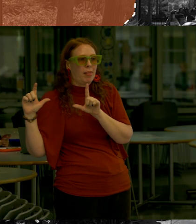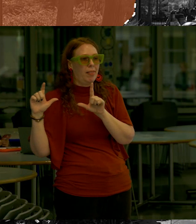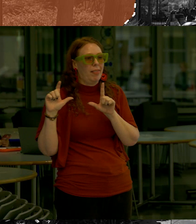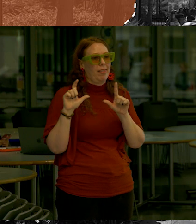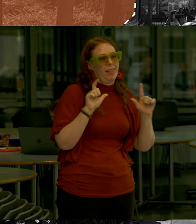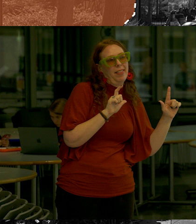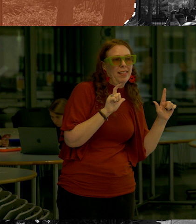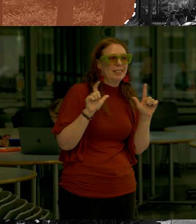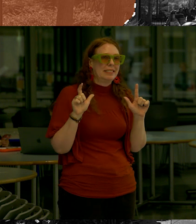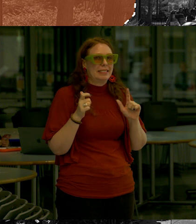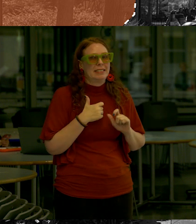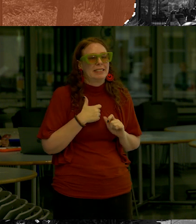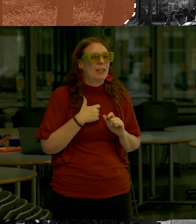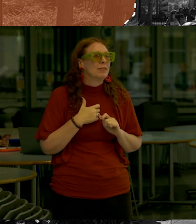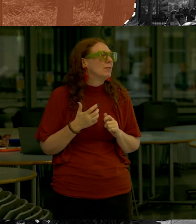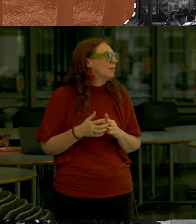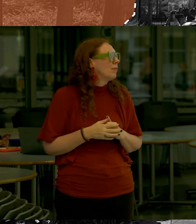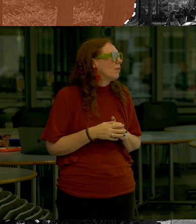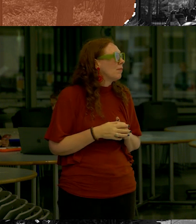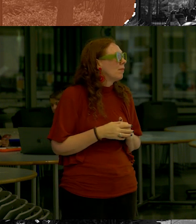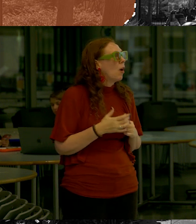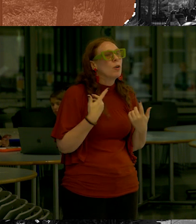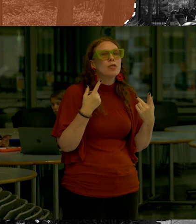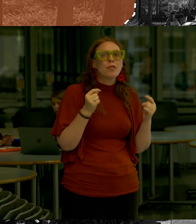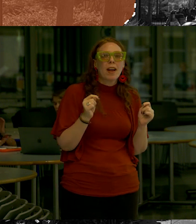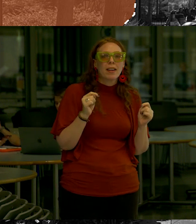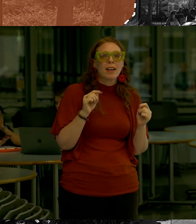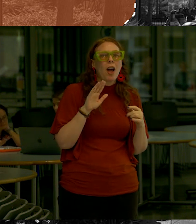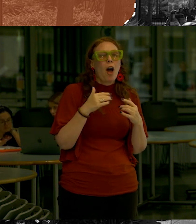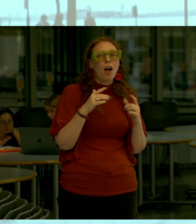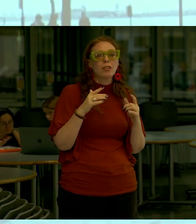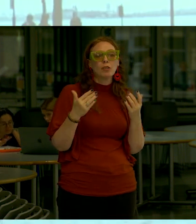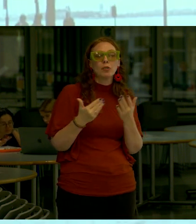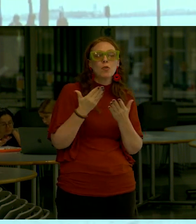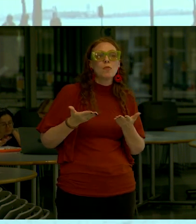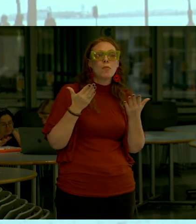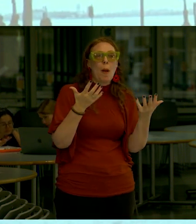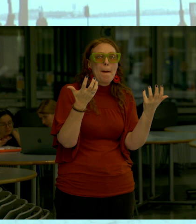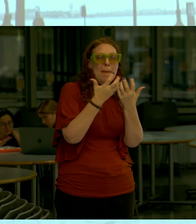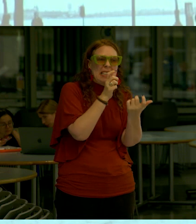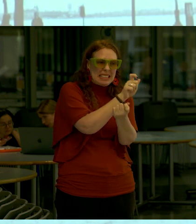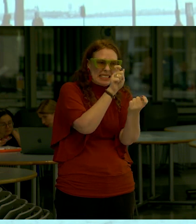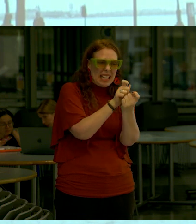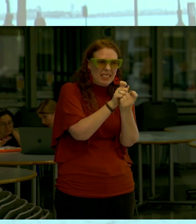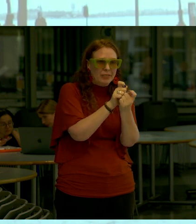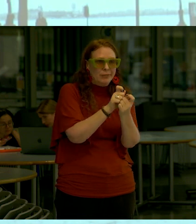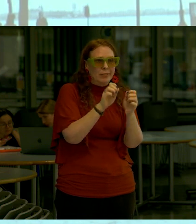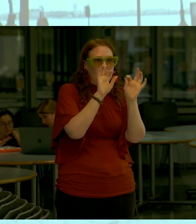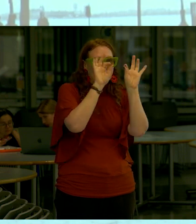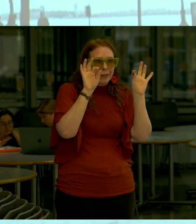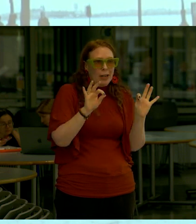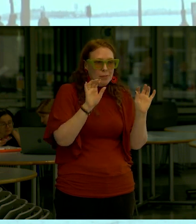corner so we didn't pull it out I mean one of the things we're trying to do is have all the renderings match an exact frame it's